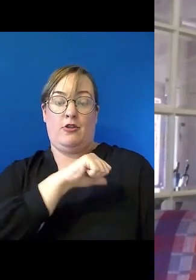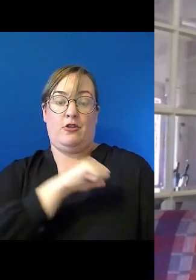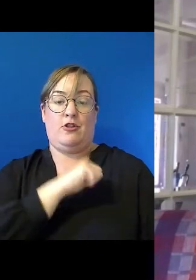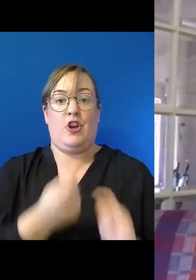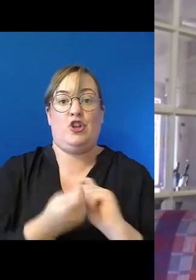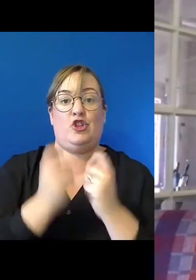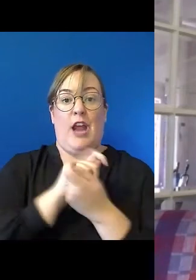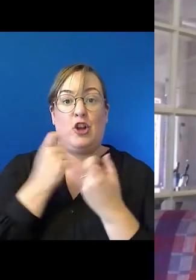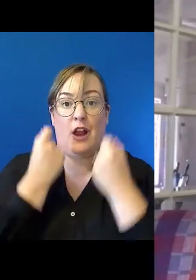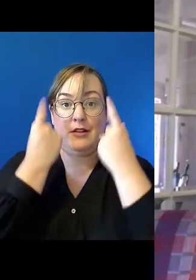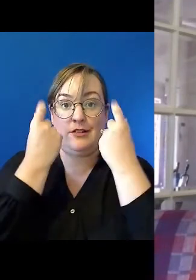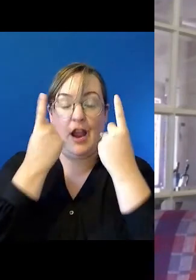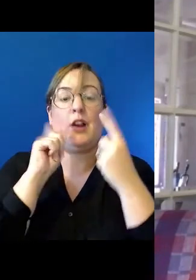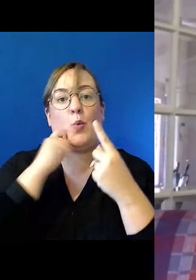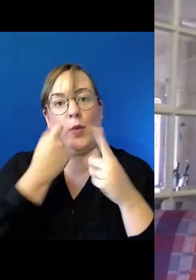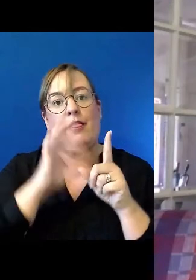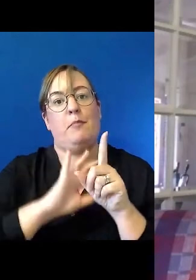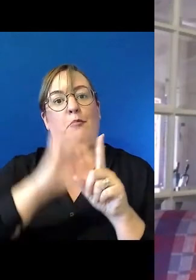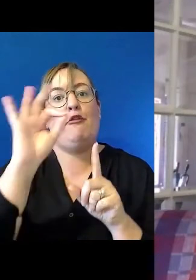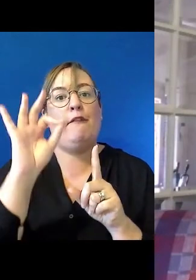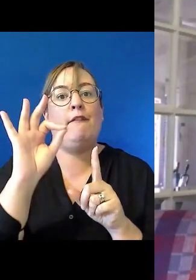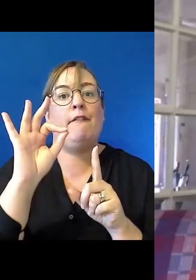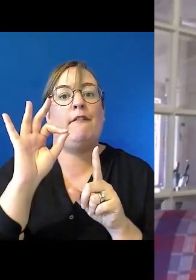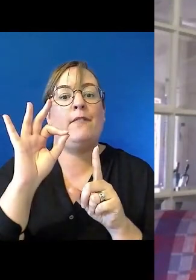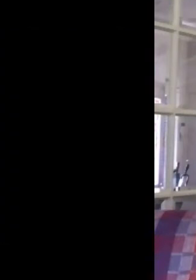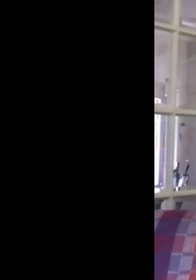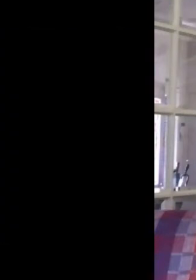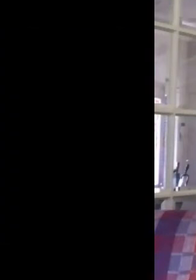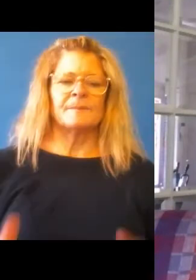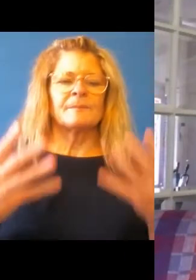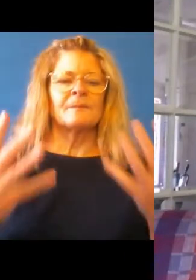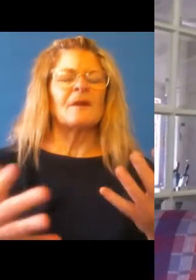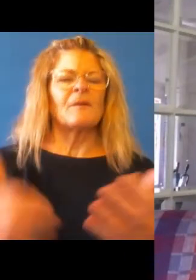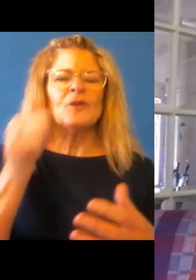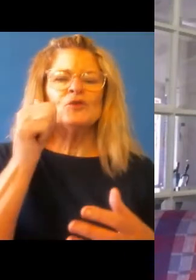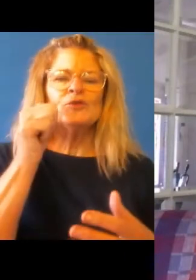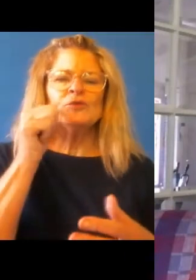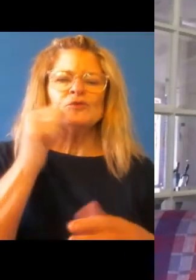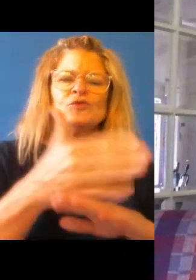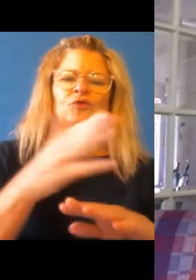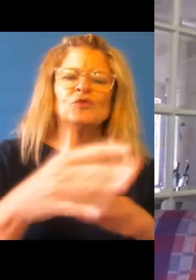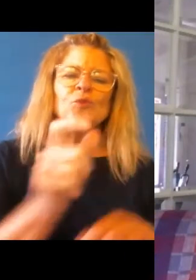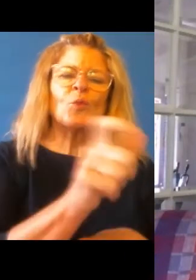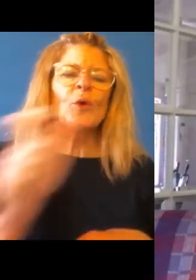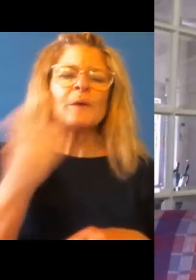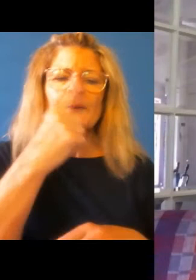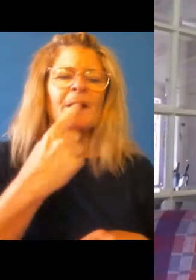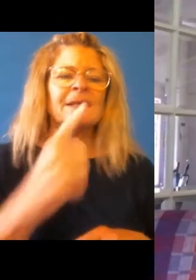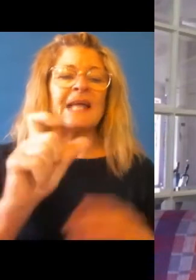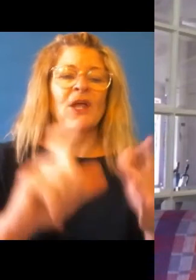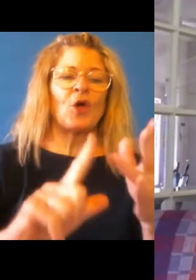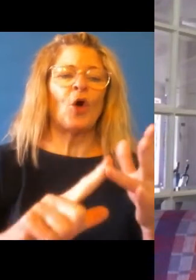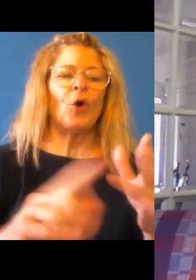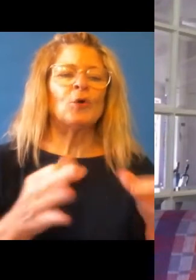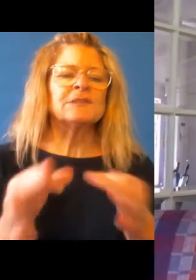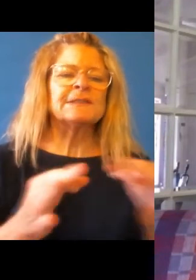we'll go a long way. But, you know, there's the, the new buzzwords, it's been around for a little while, but co-design, it's more than a word. Co-design is